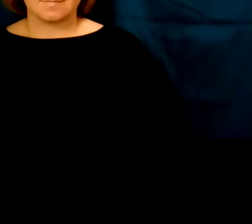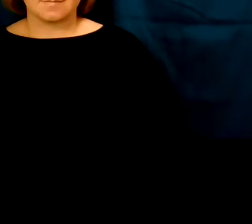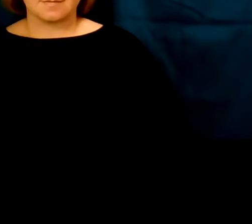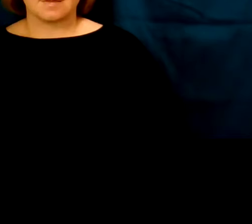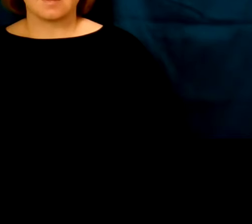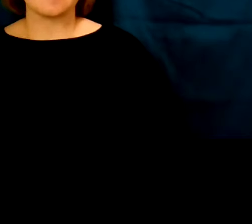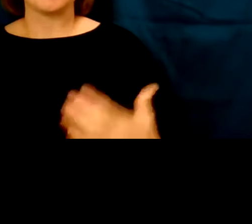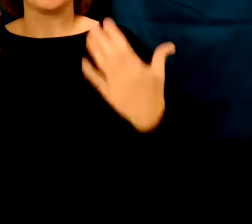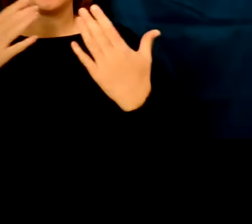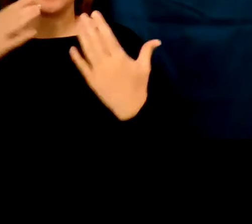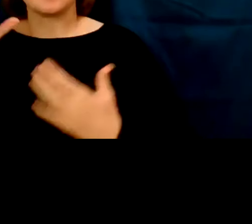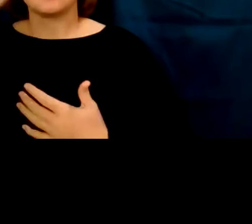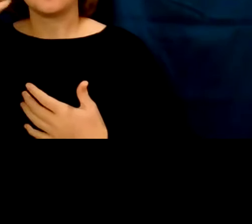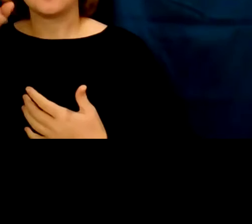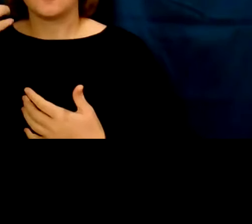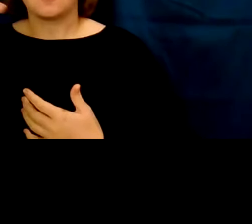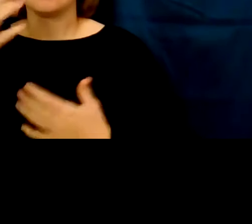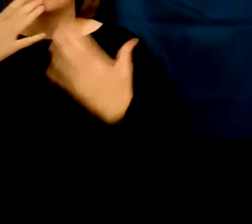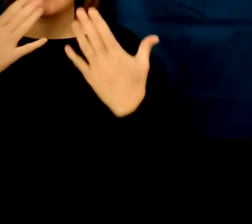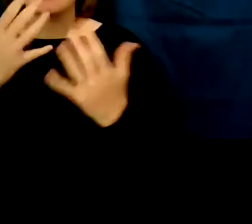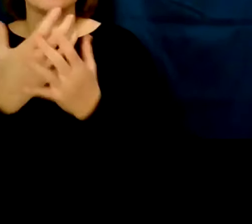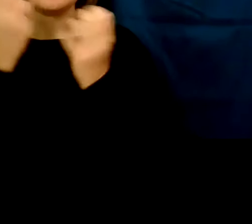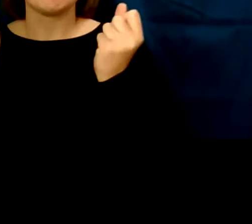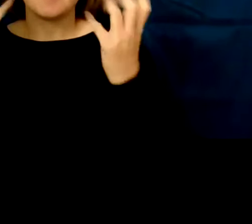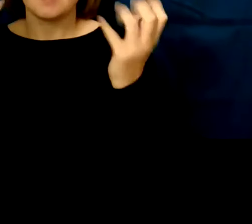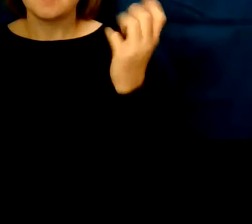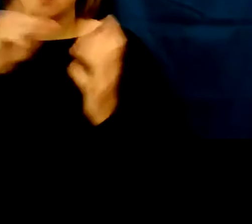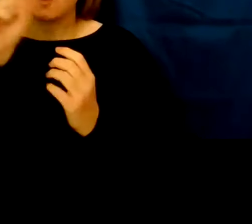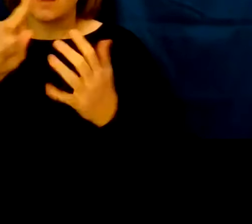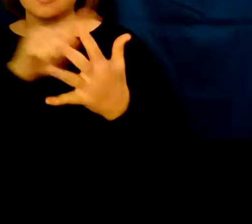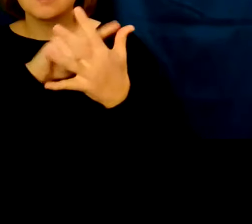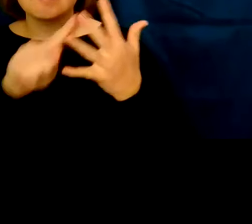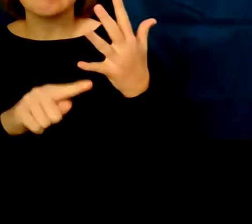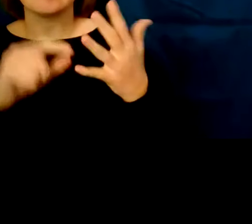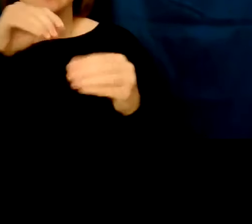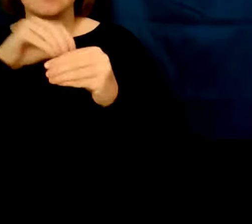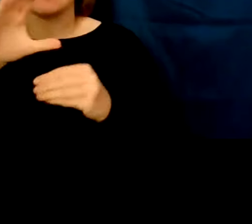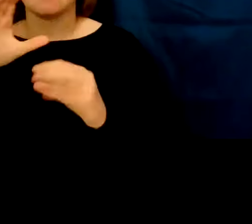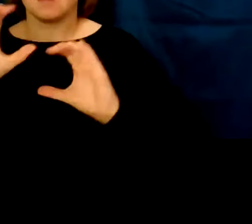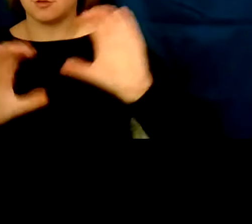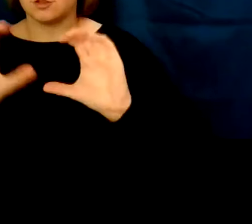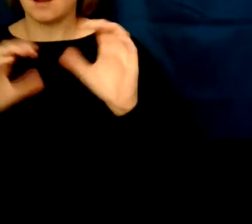So thank you. Yes, there's a number of questions in the chat already. And so